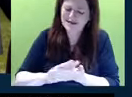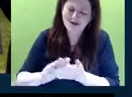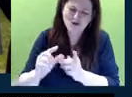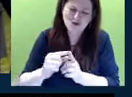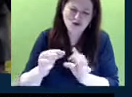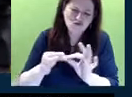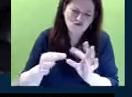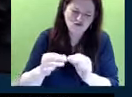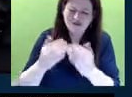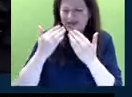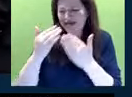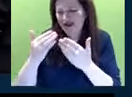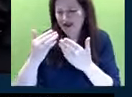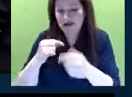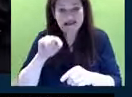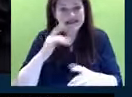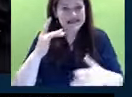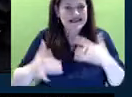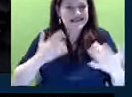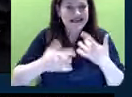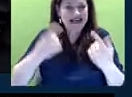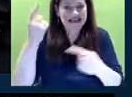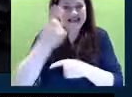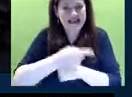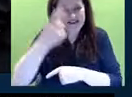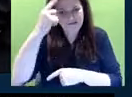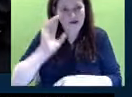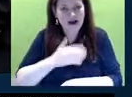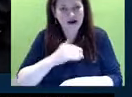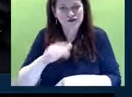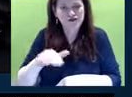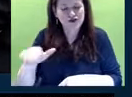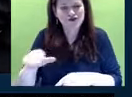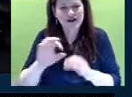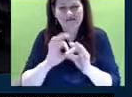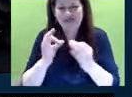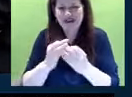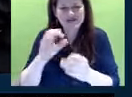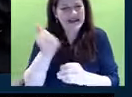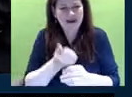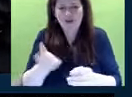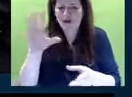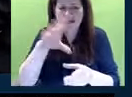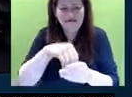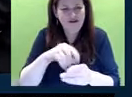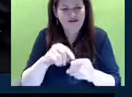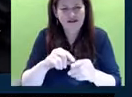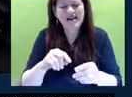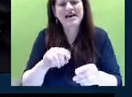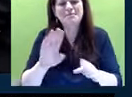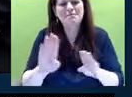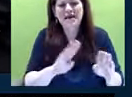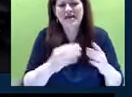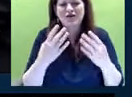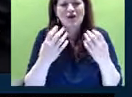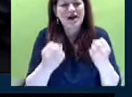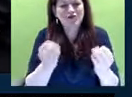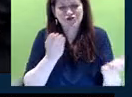This is such an exciting day for our children and families and for anyone involved in behavioral health services.